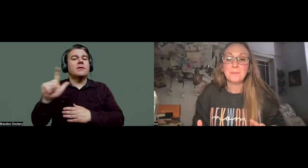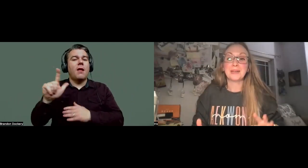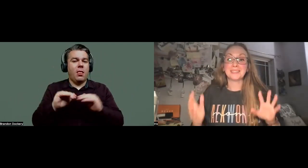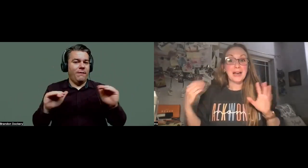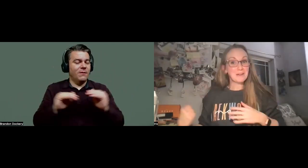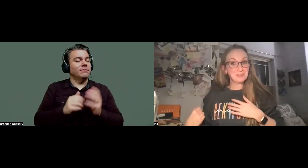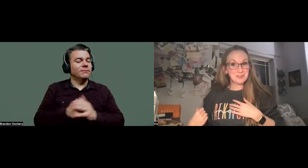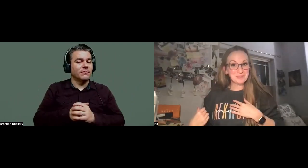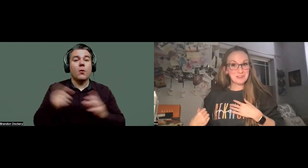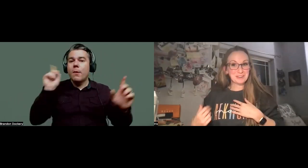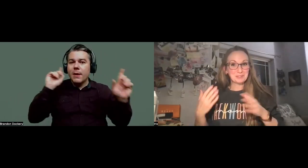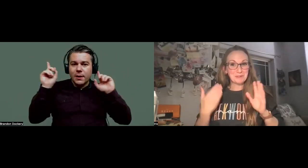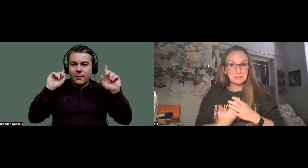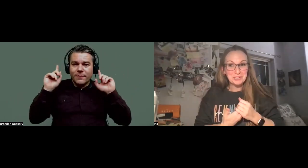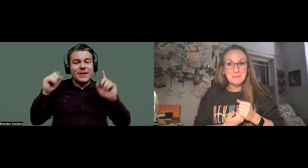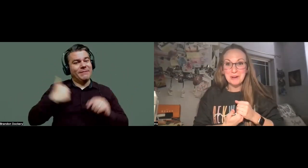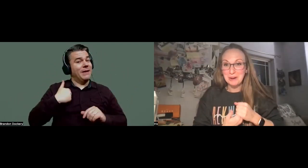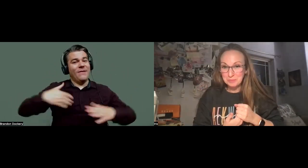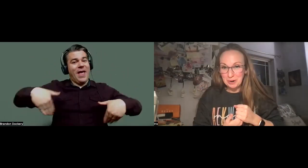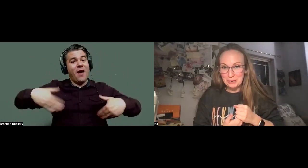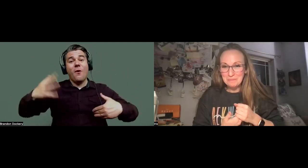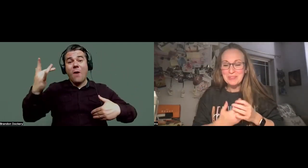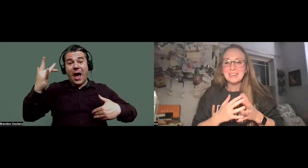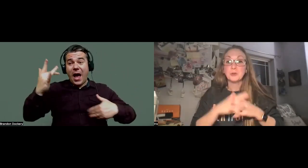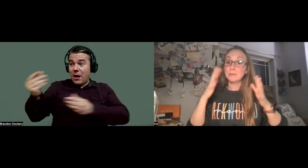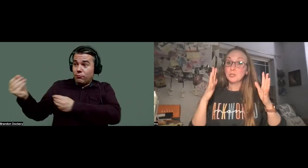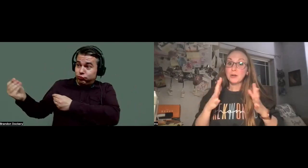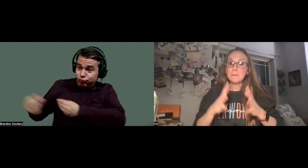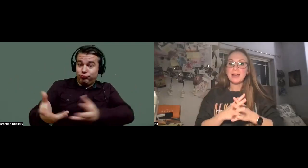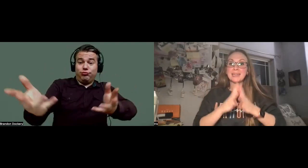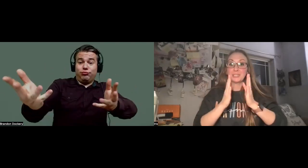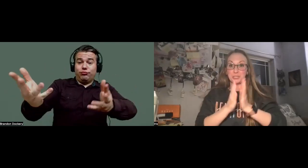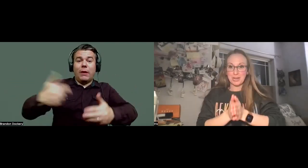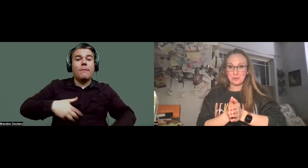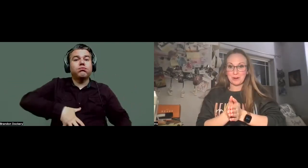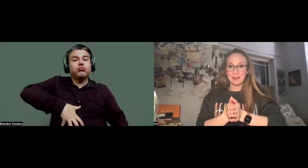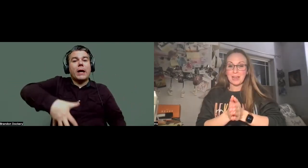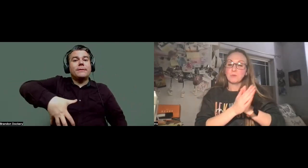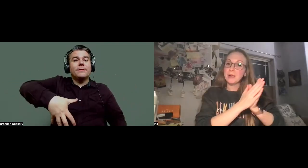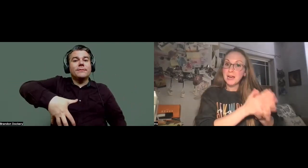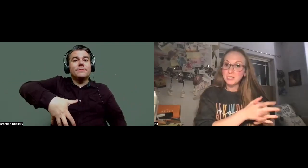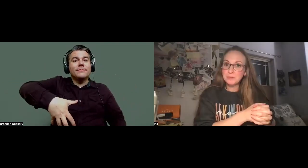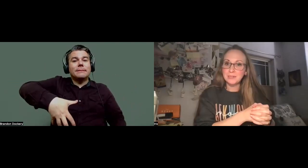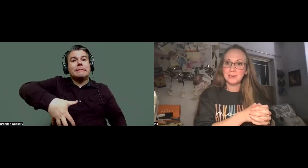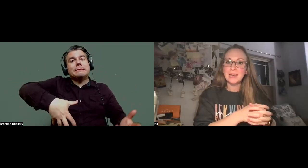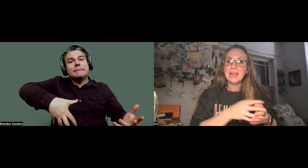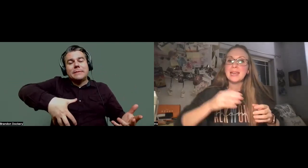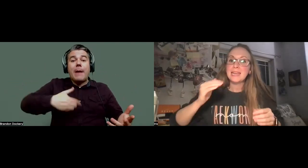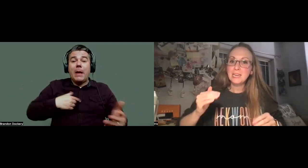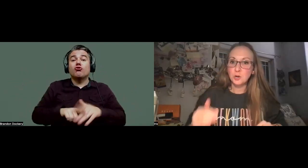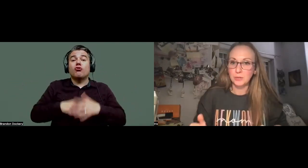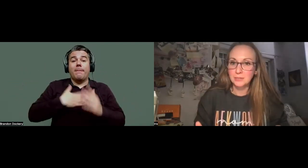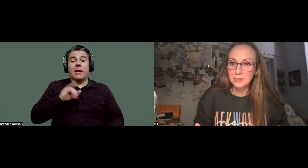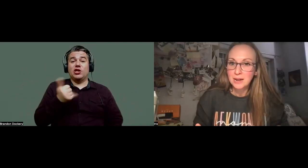because I haven't done one yet. Cause when it first came out, I was pregnant. So I'm starting mine in January. And when my husband did it,